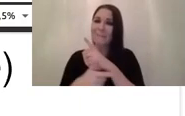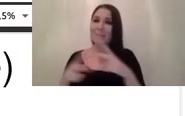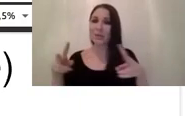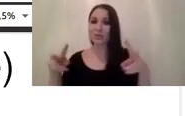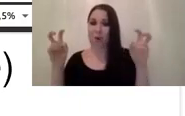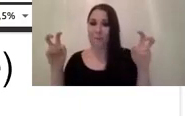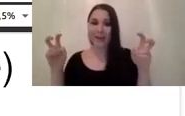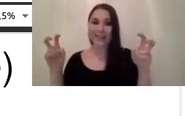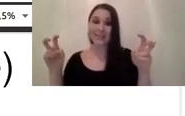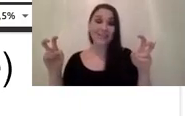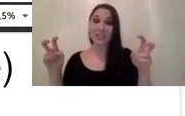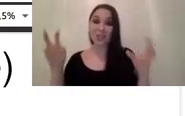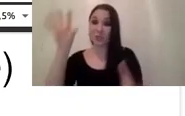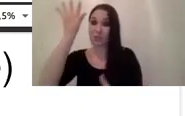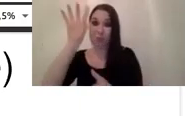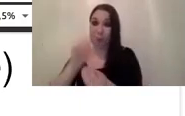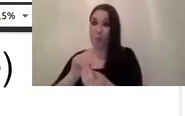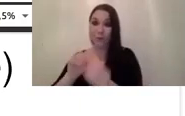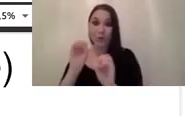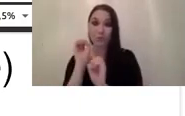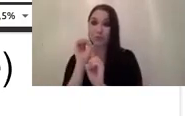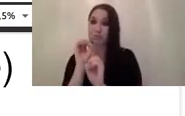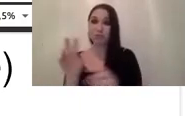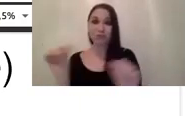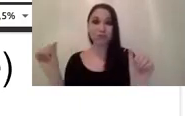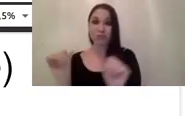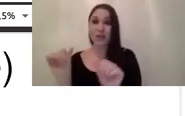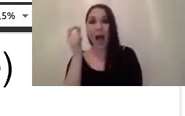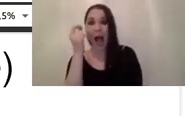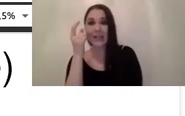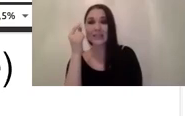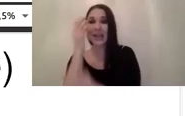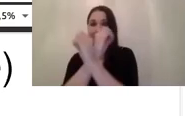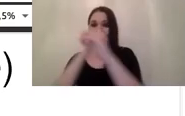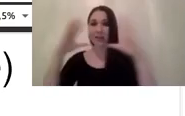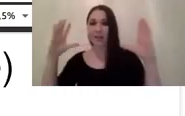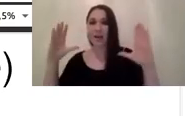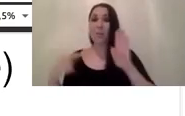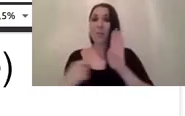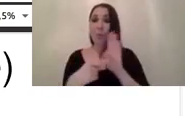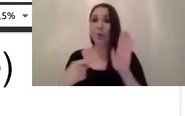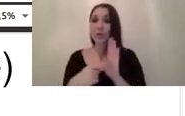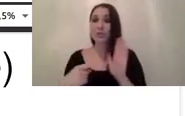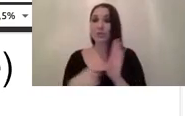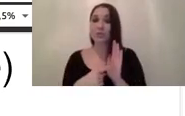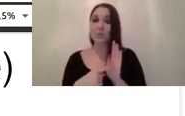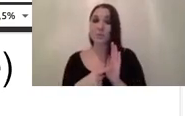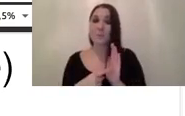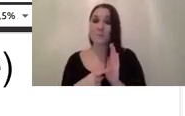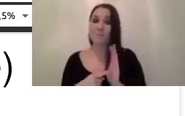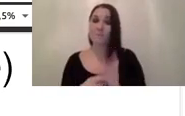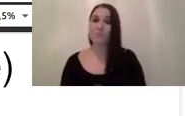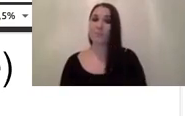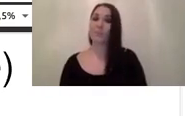just i just want to give you a uh an idea on why it's important to to really um